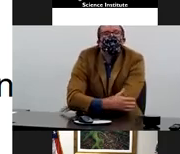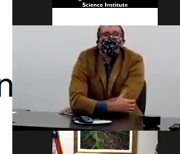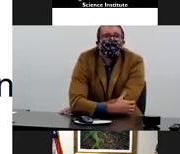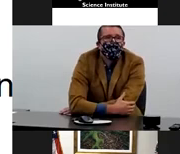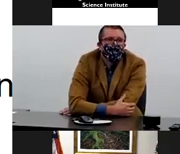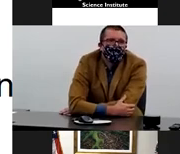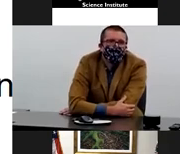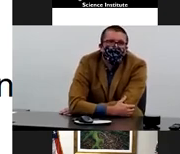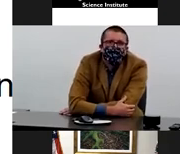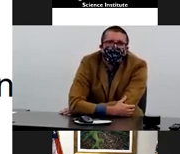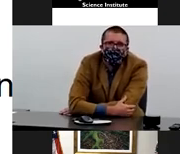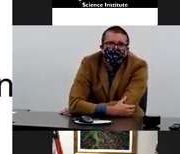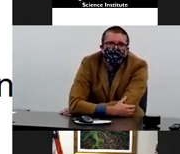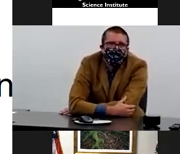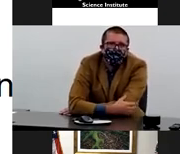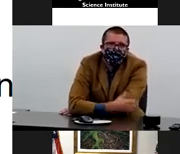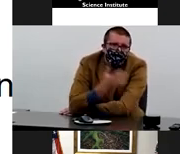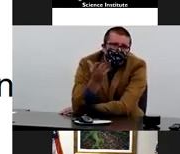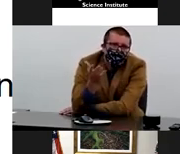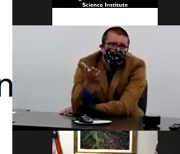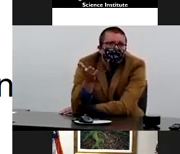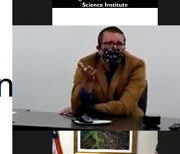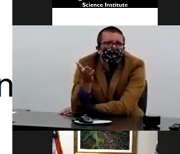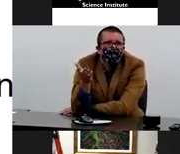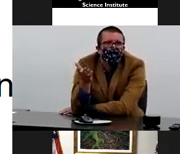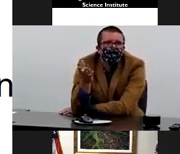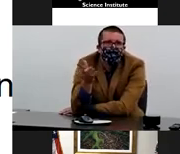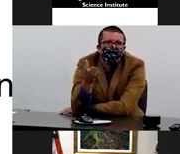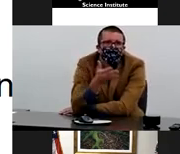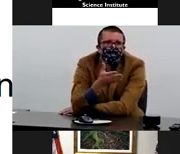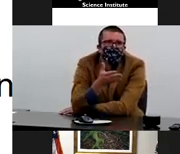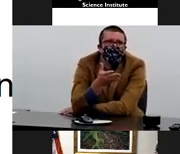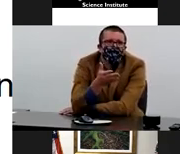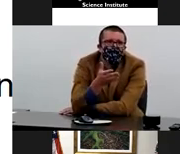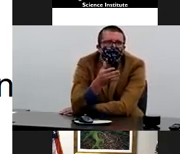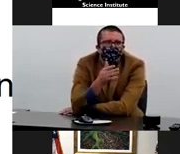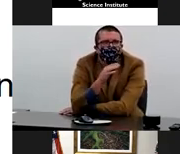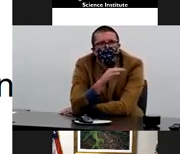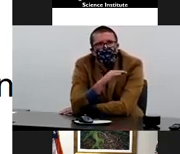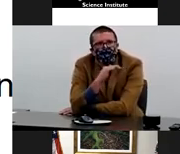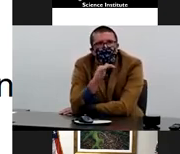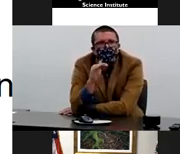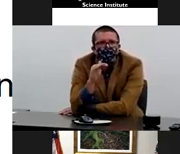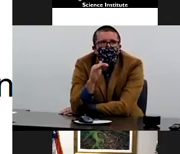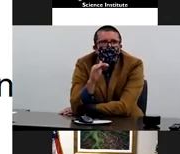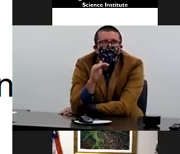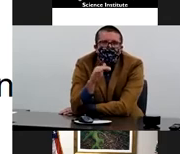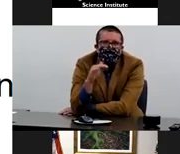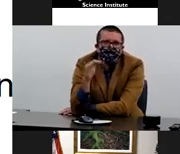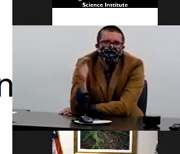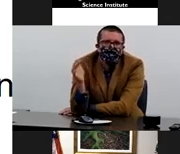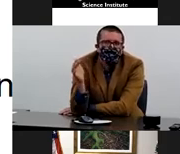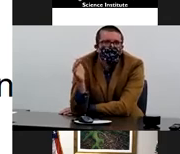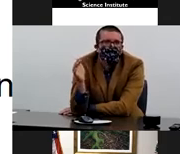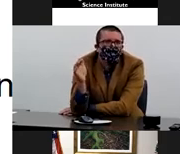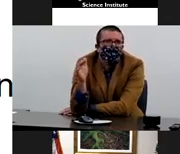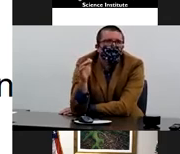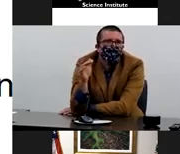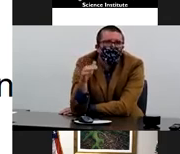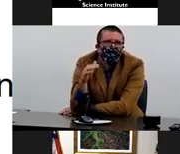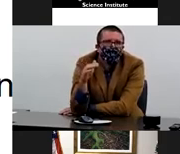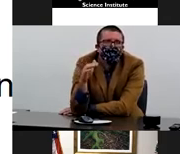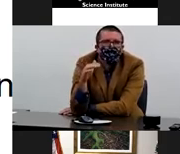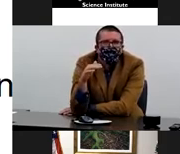And we think our data is starting to indicate that the human responses tell us a lot about what might be particularly protective